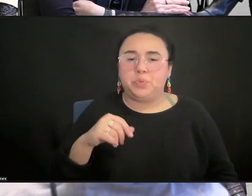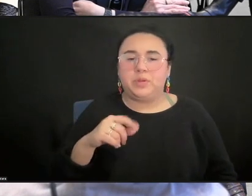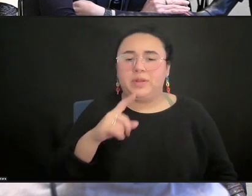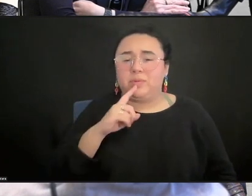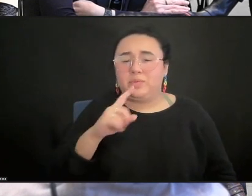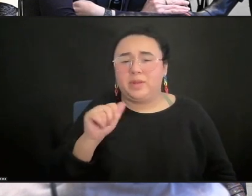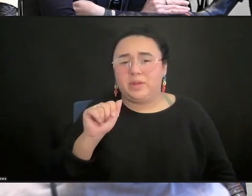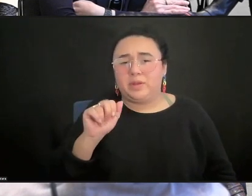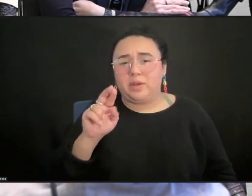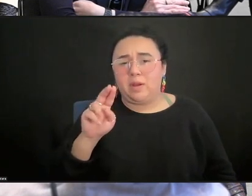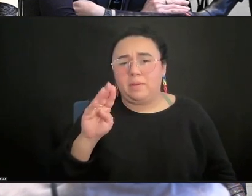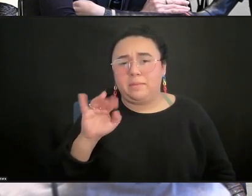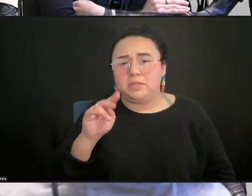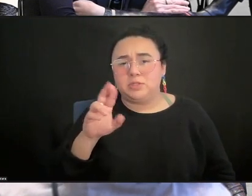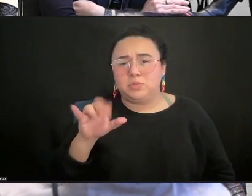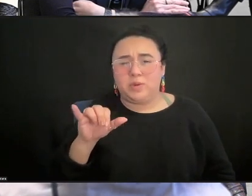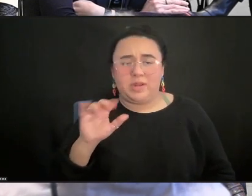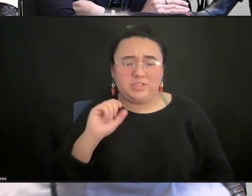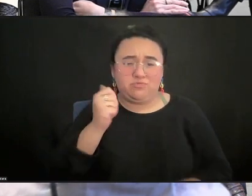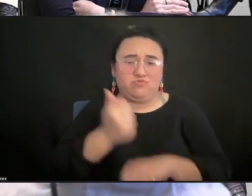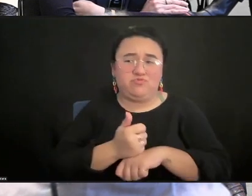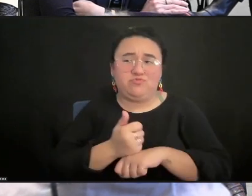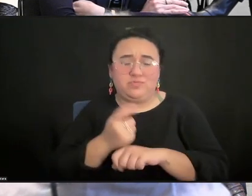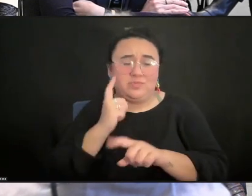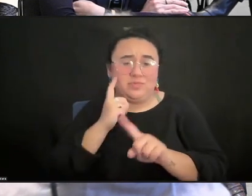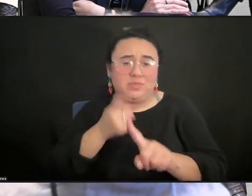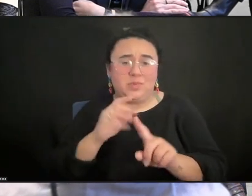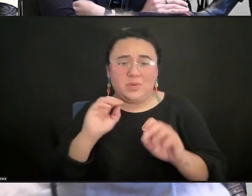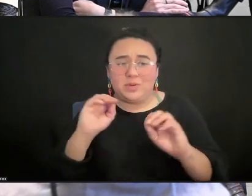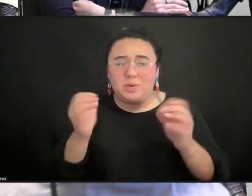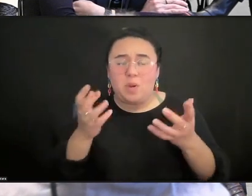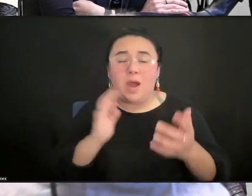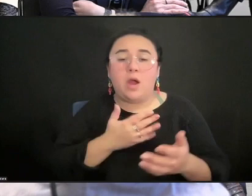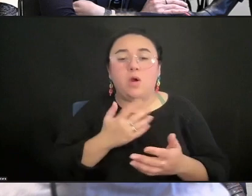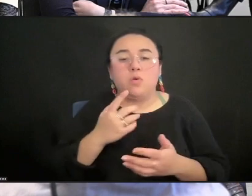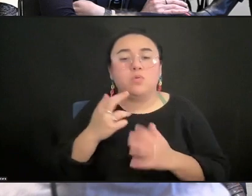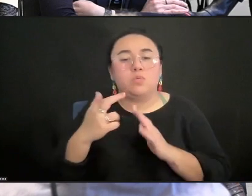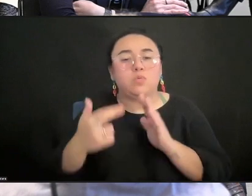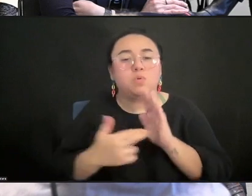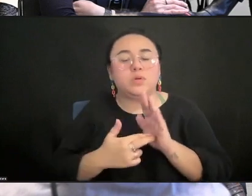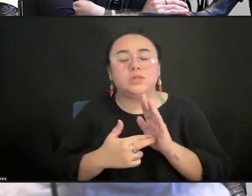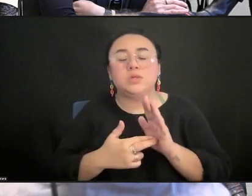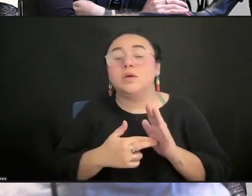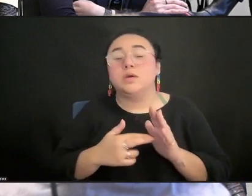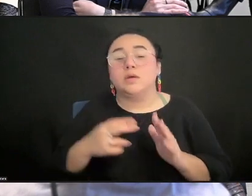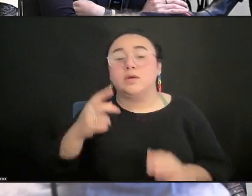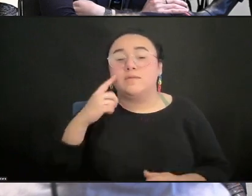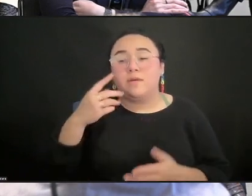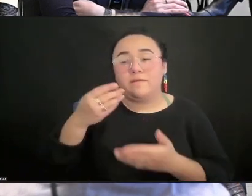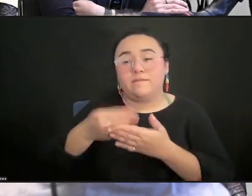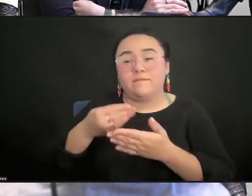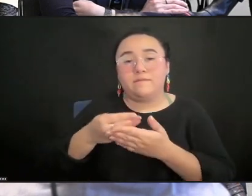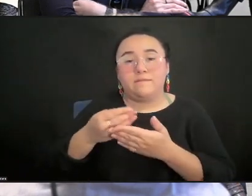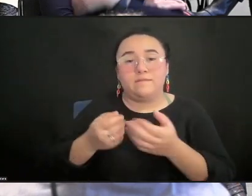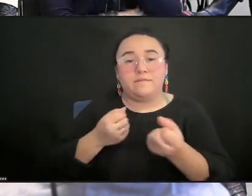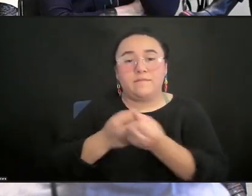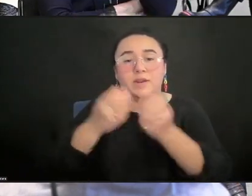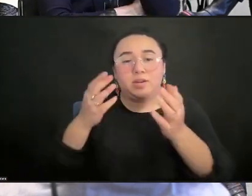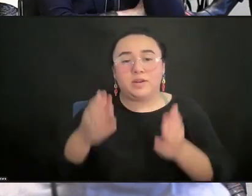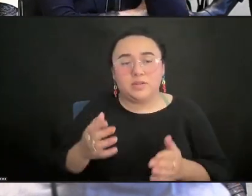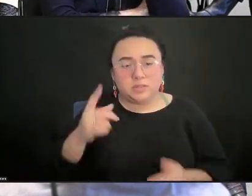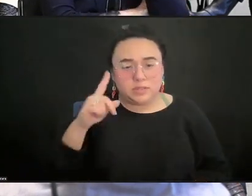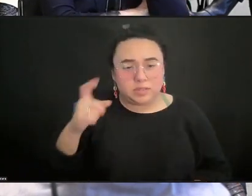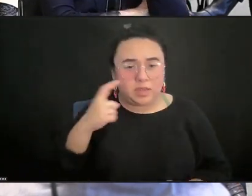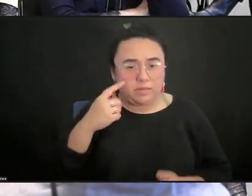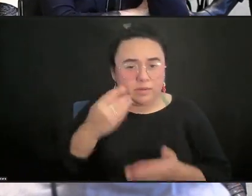rules are. And I will say from the point of view of a funder, right, we as a government funder, we have a lot of rules. And they all